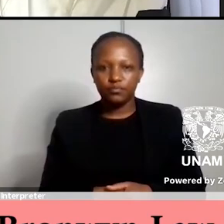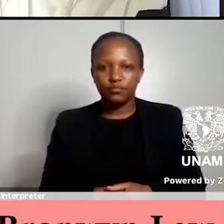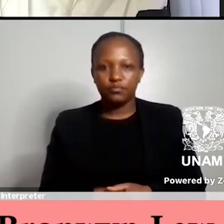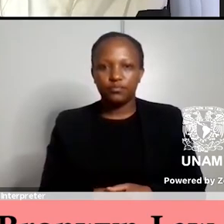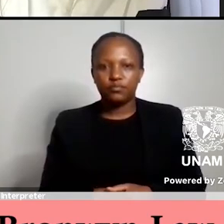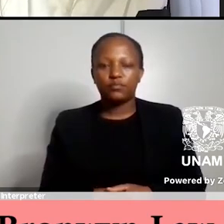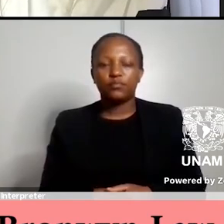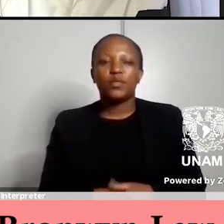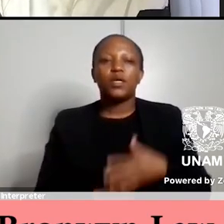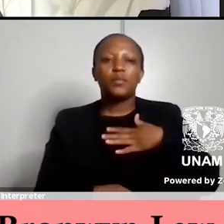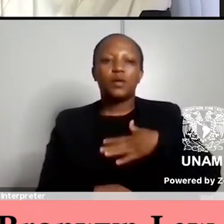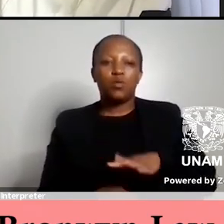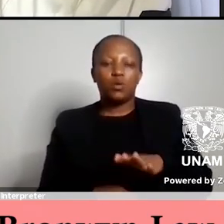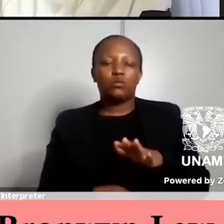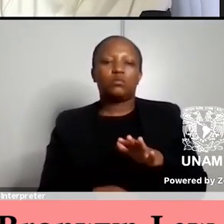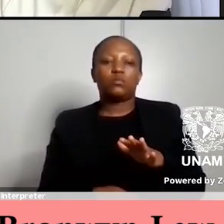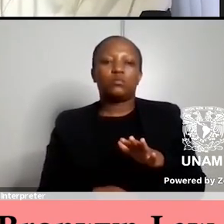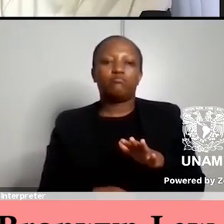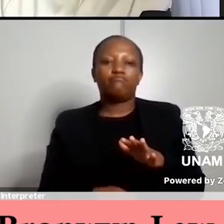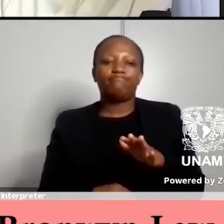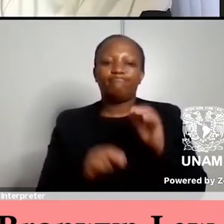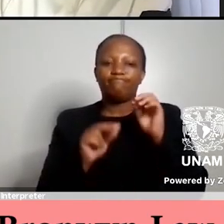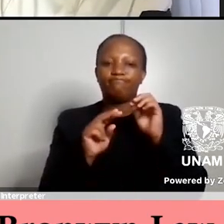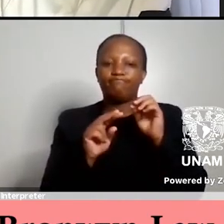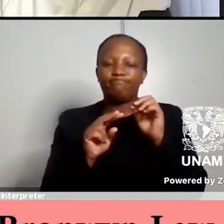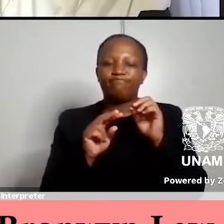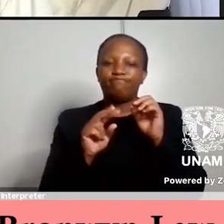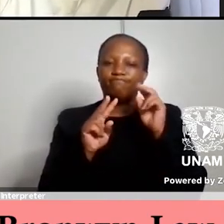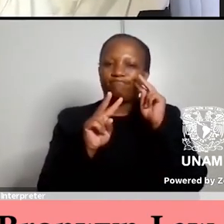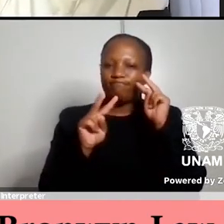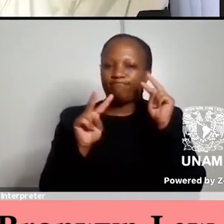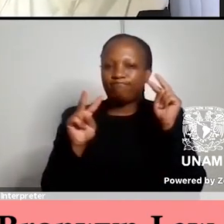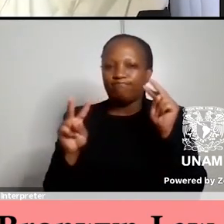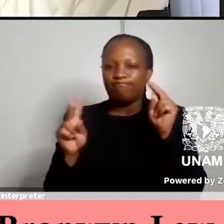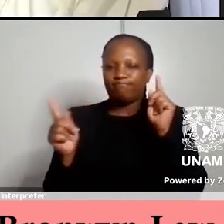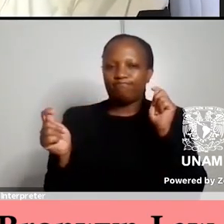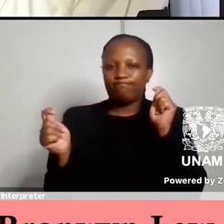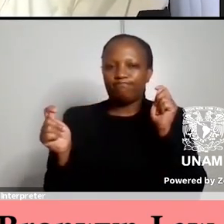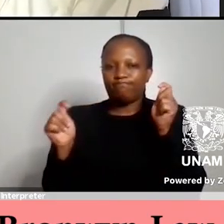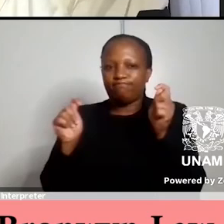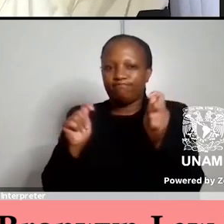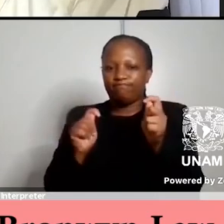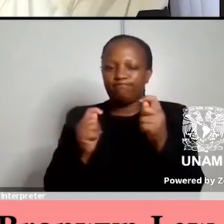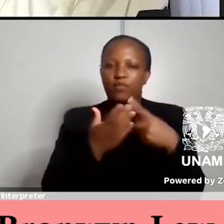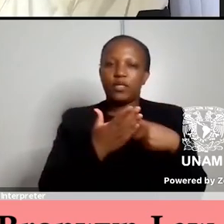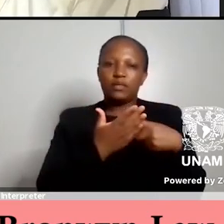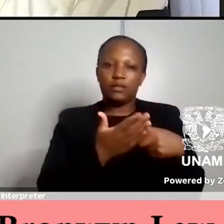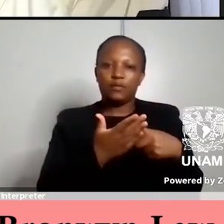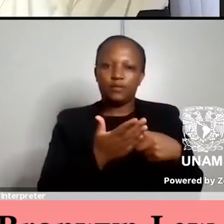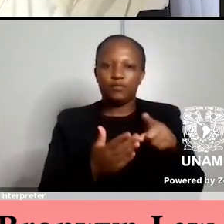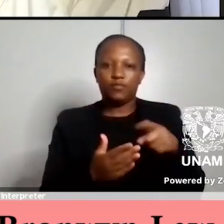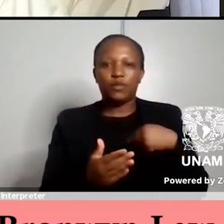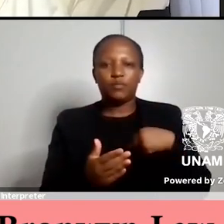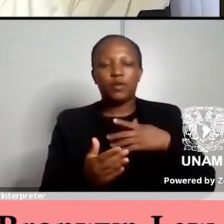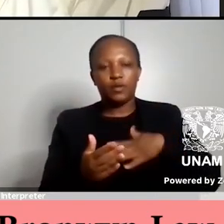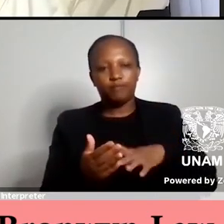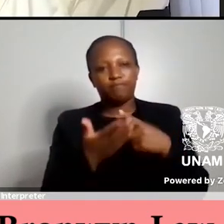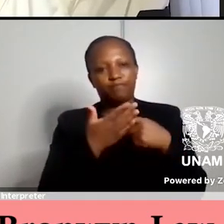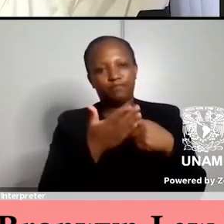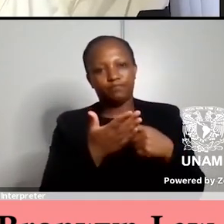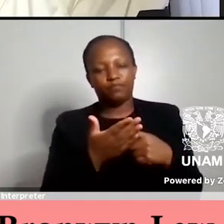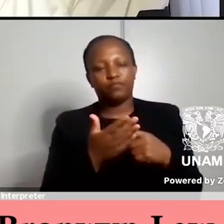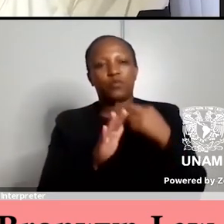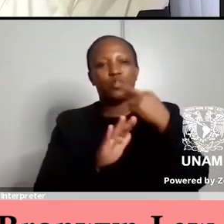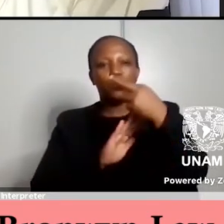a little bit of a detour not a detour but a turn away from the discussion now i want to talk a little bit about the role